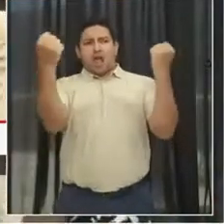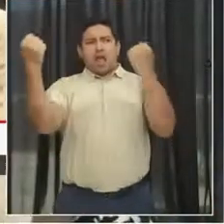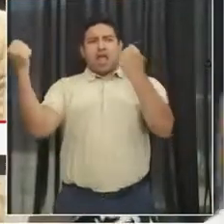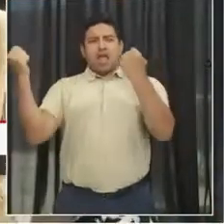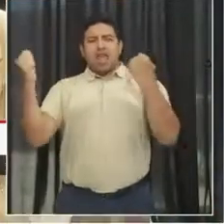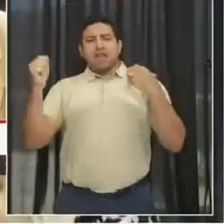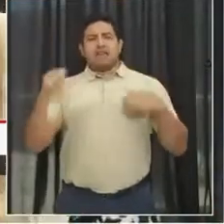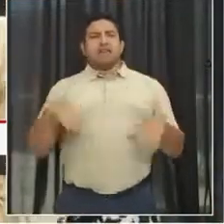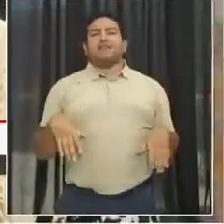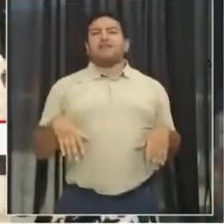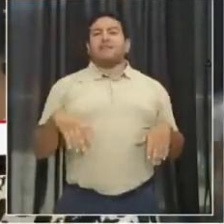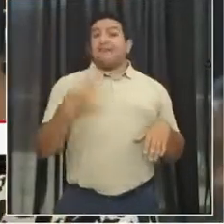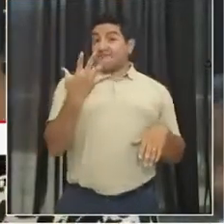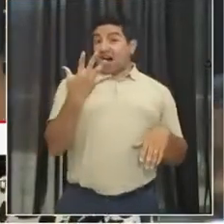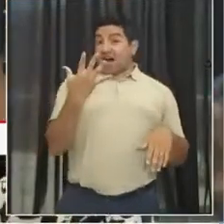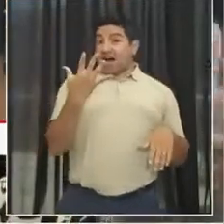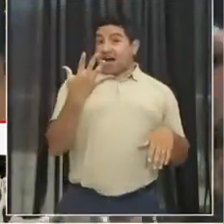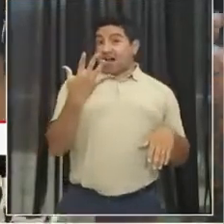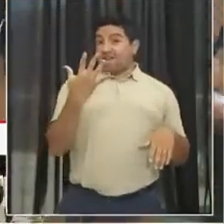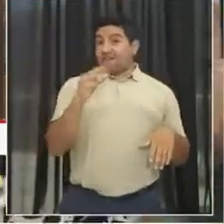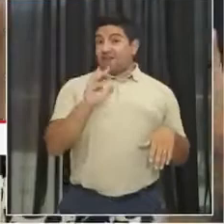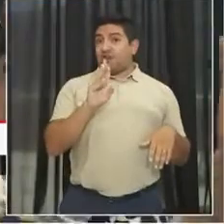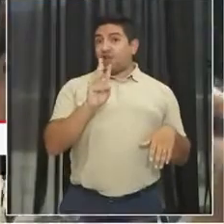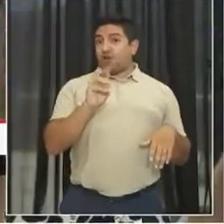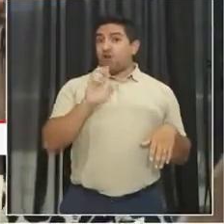Ward 5 seniors?